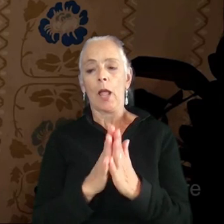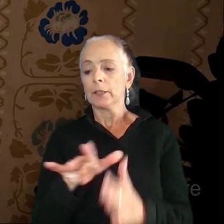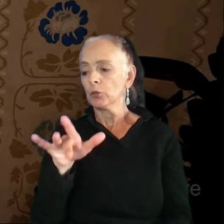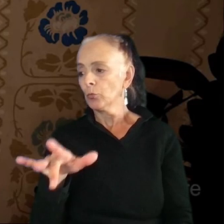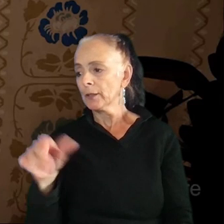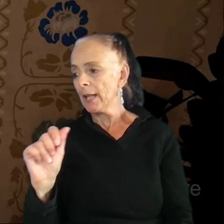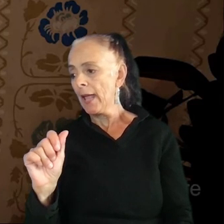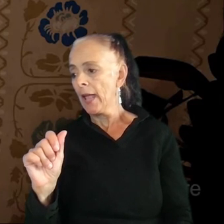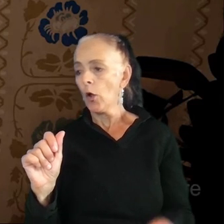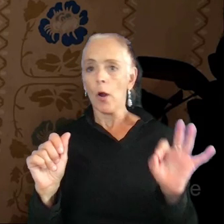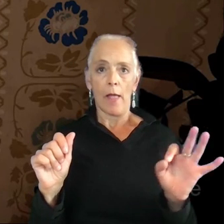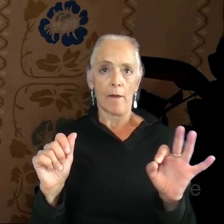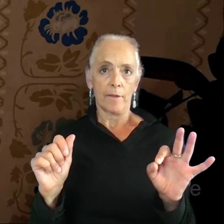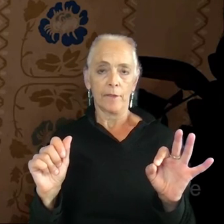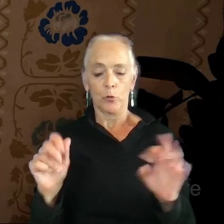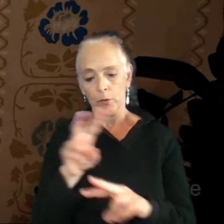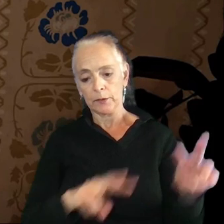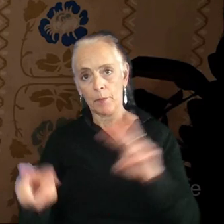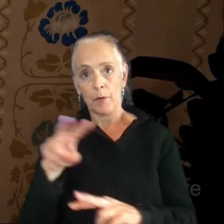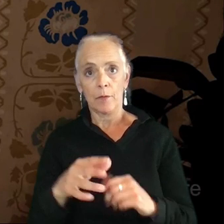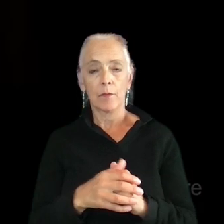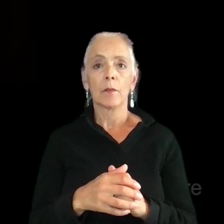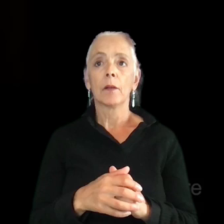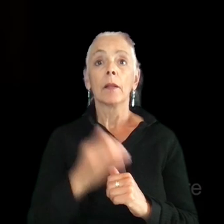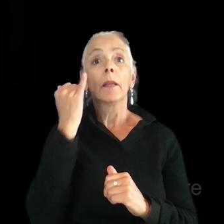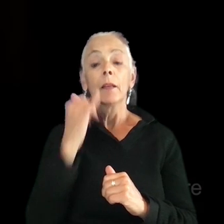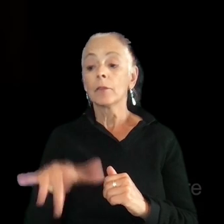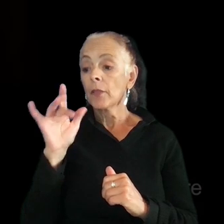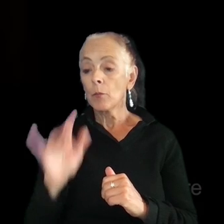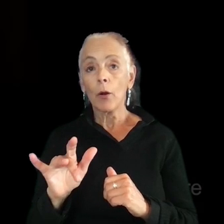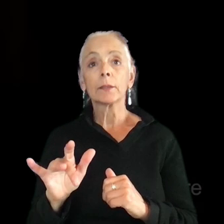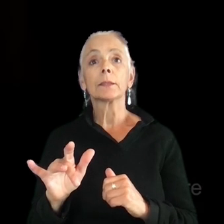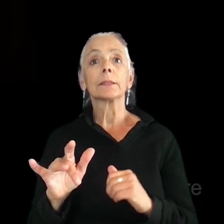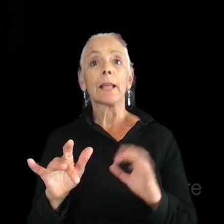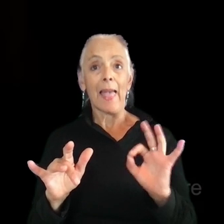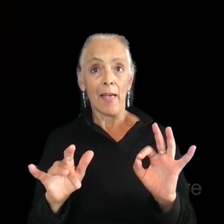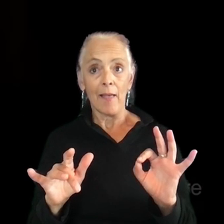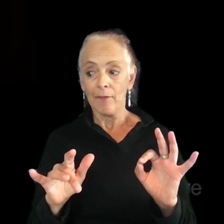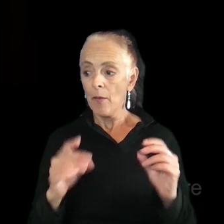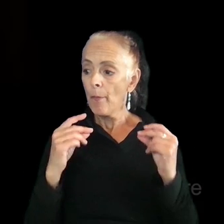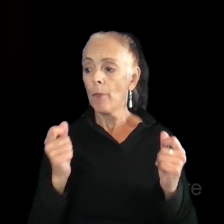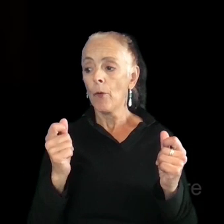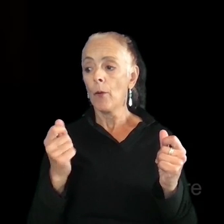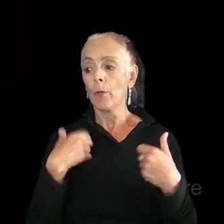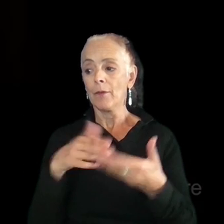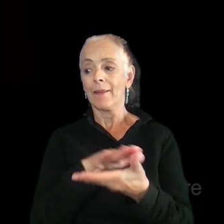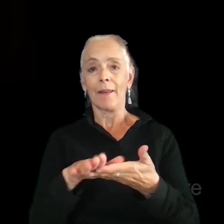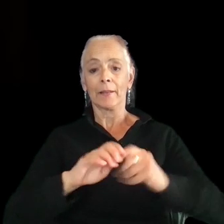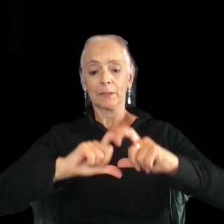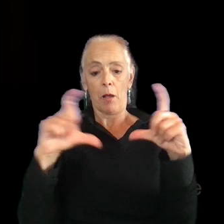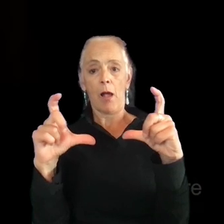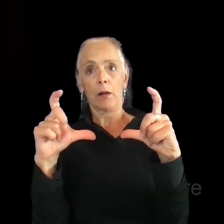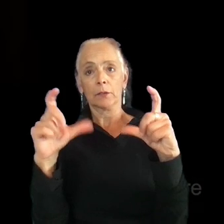or F to examine it. And if they press F, boom! Now all of a sudden we get a nice little text box